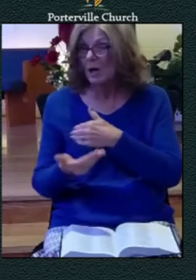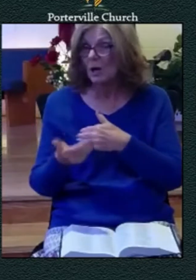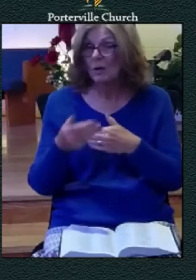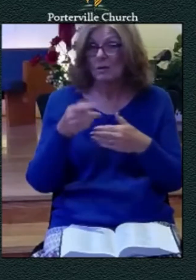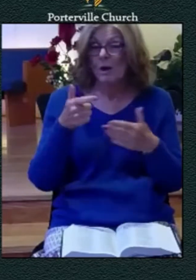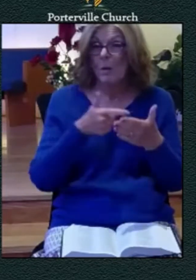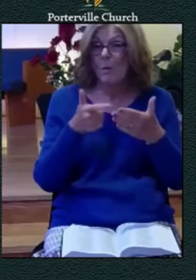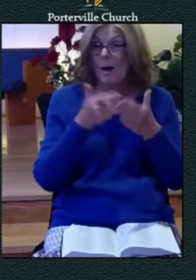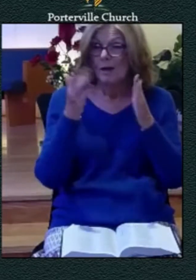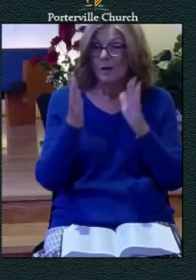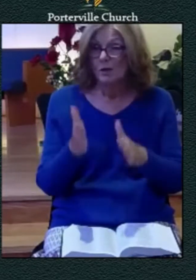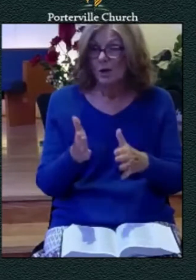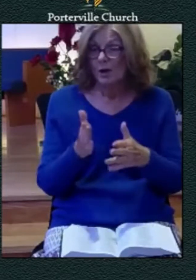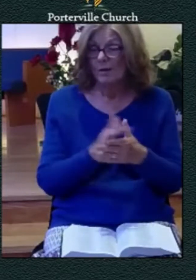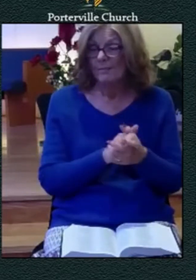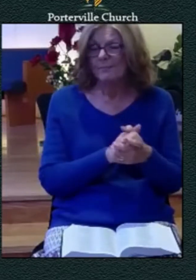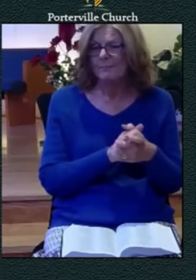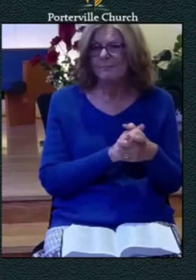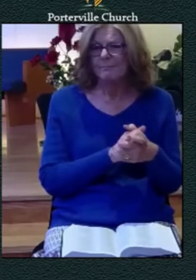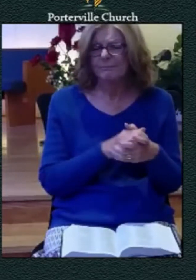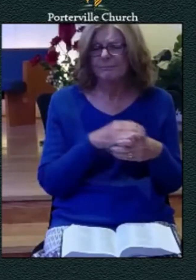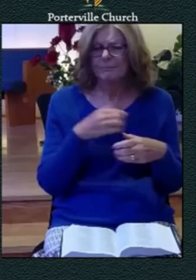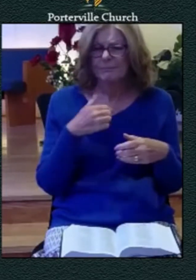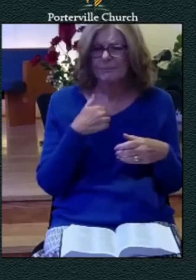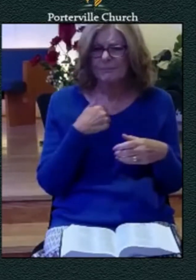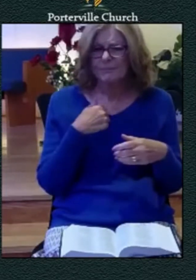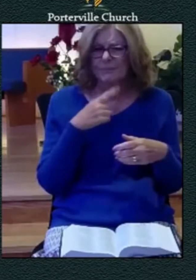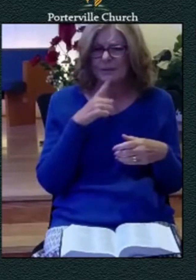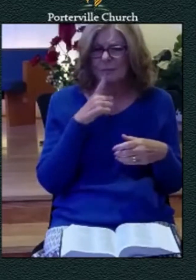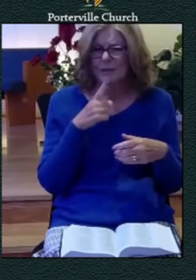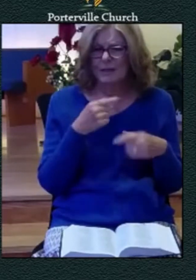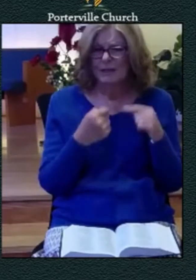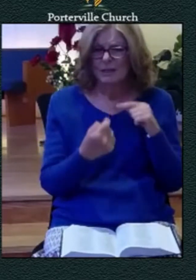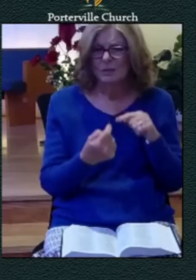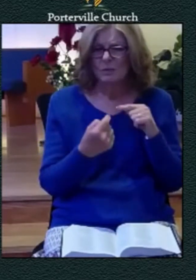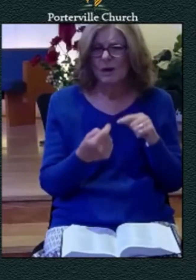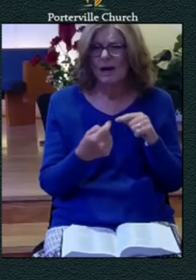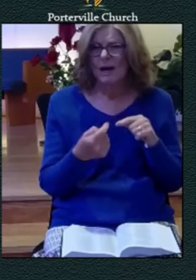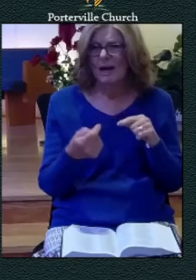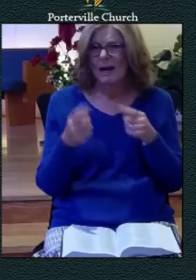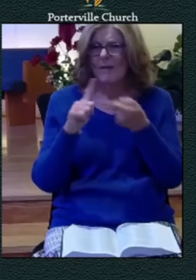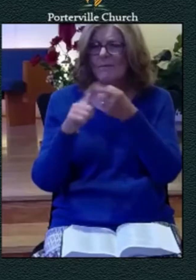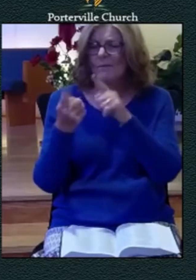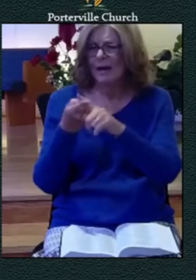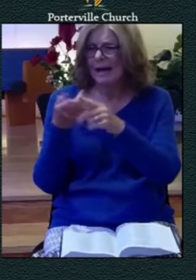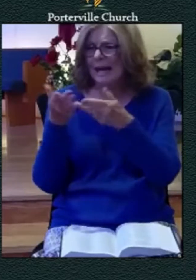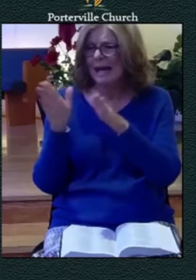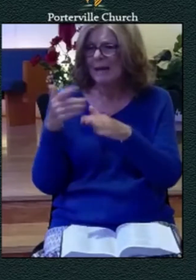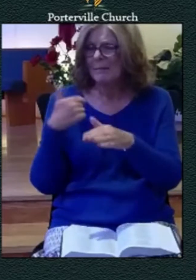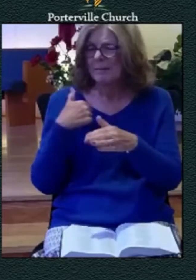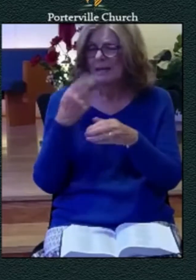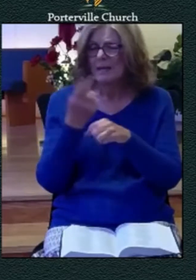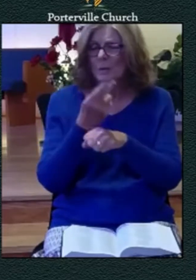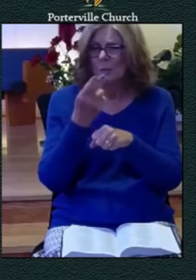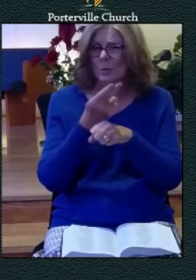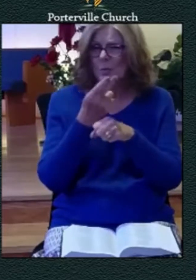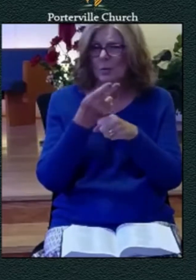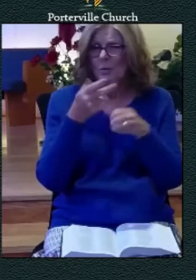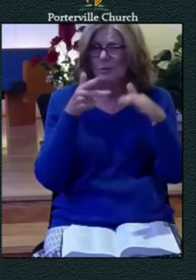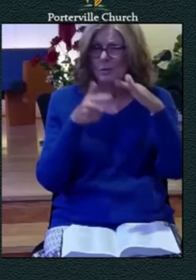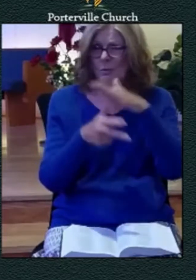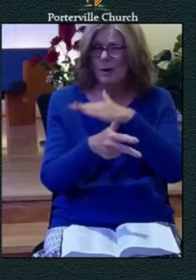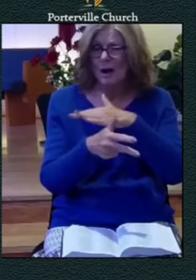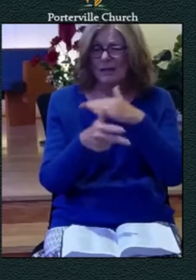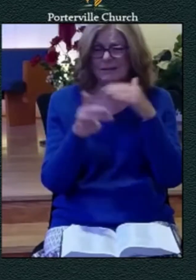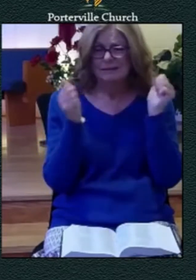etc and i really struggled i borrowed i a friend let me use his garage and and it was winter and cold and i got in there and i